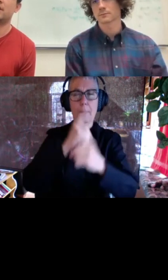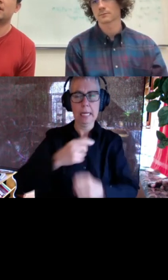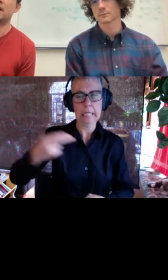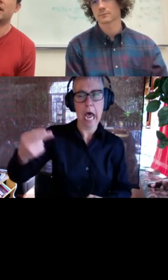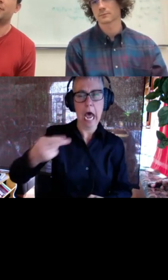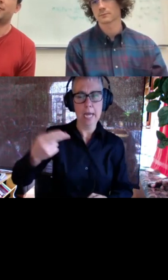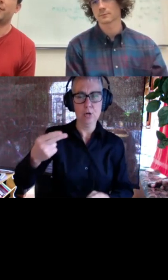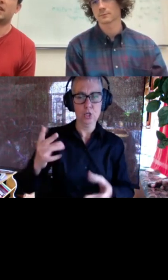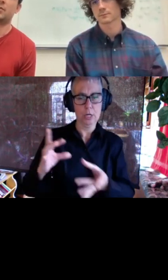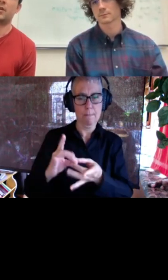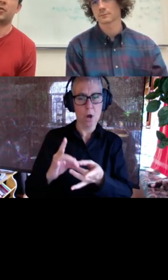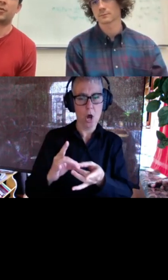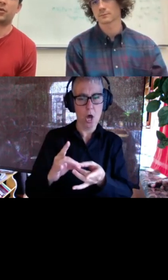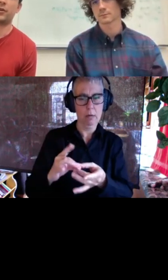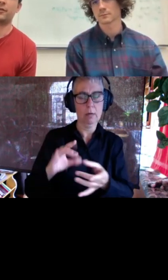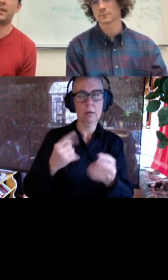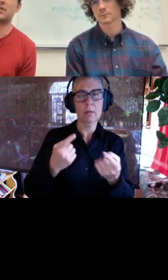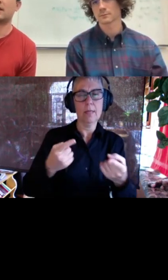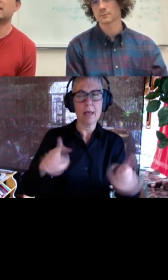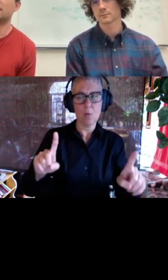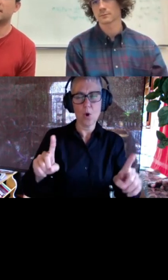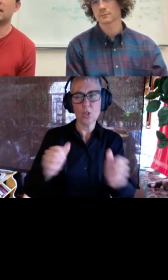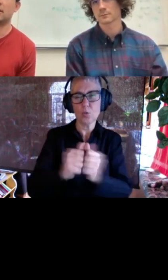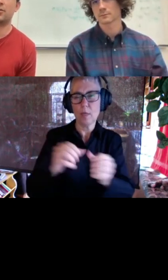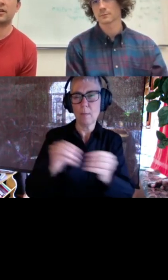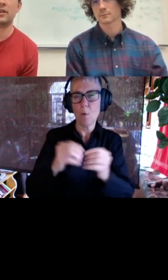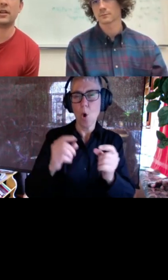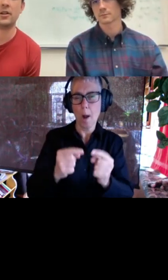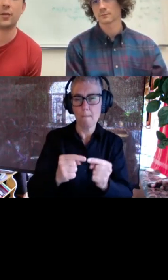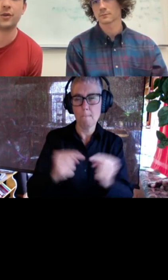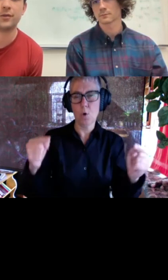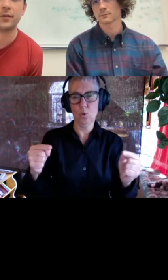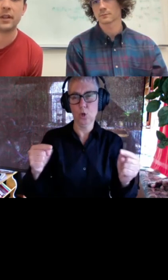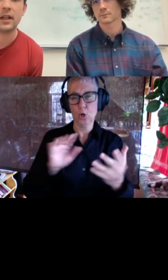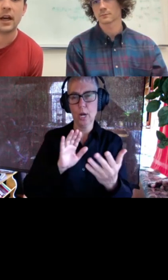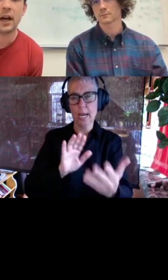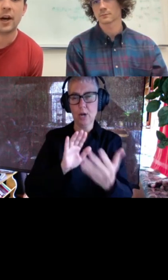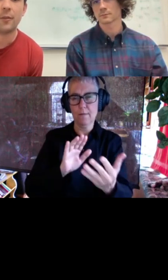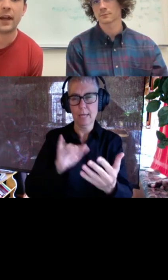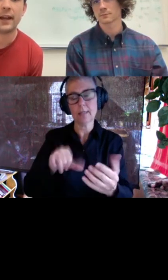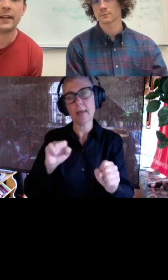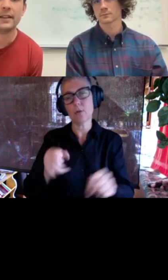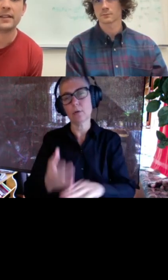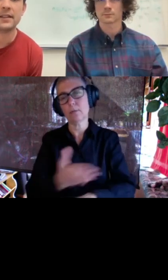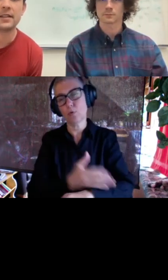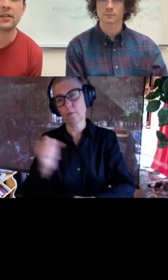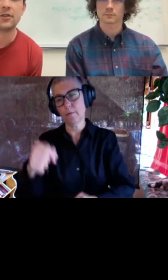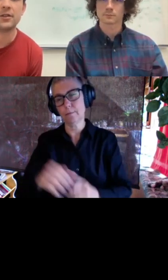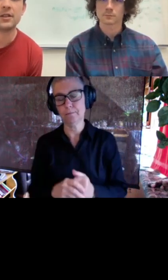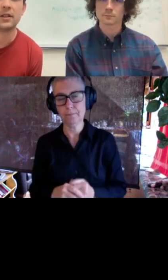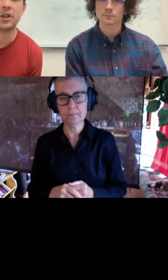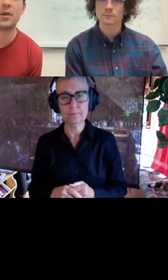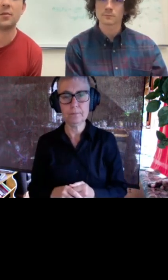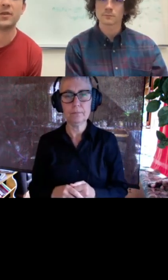to make a more polar interface so that's definitely an area where it can improve um and does this